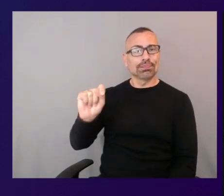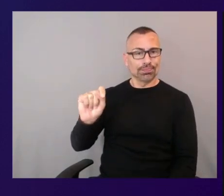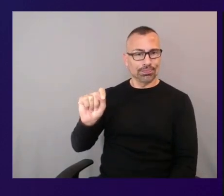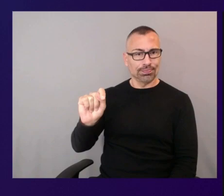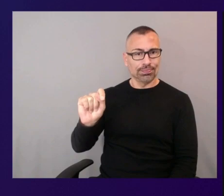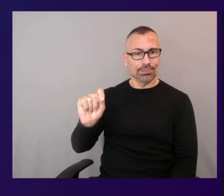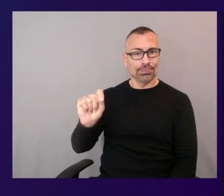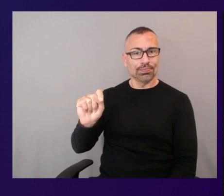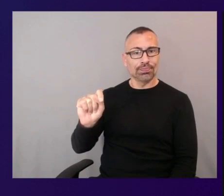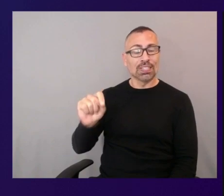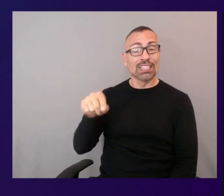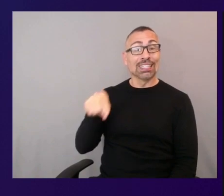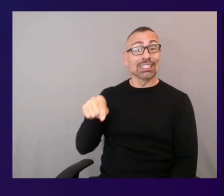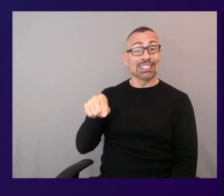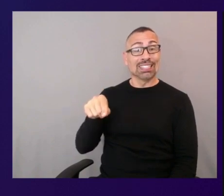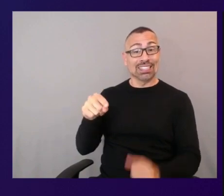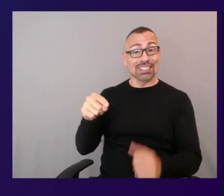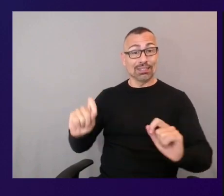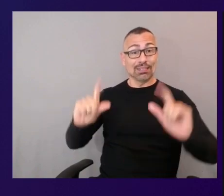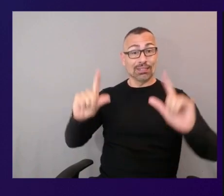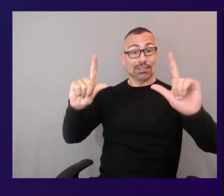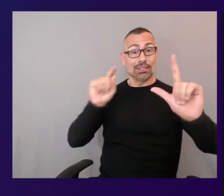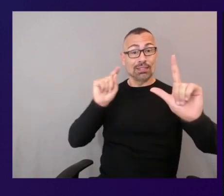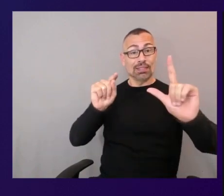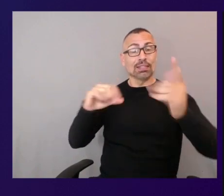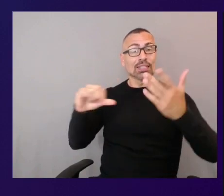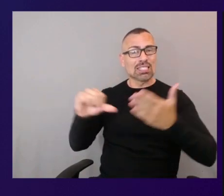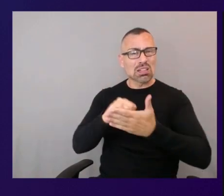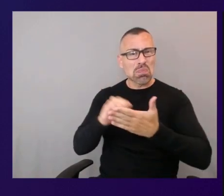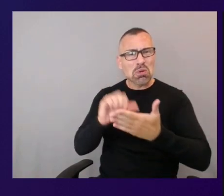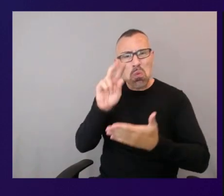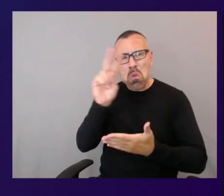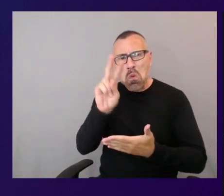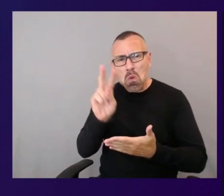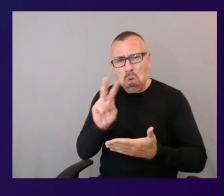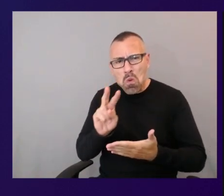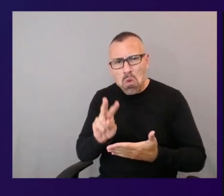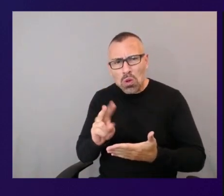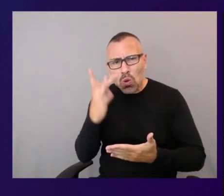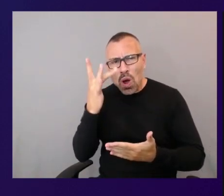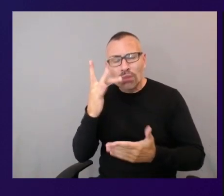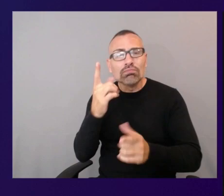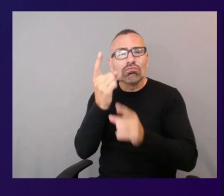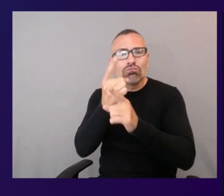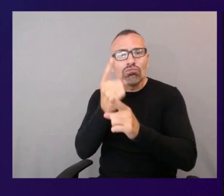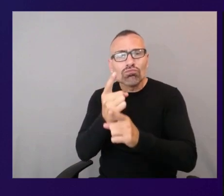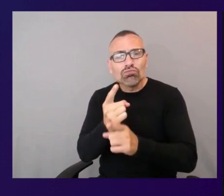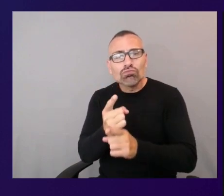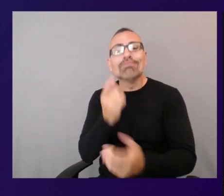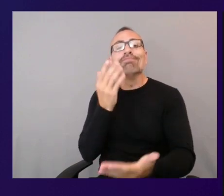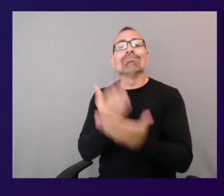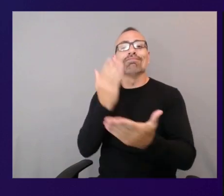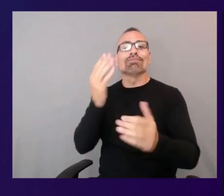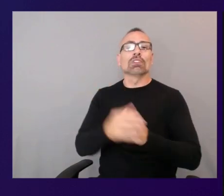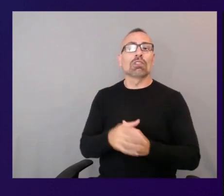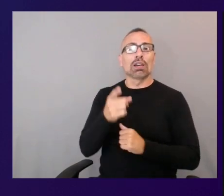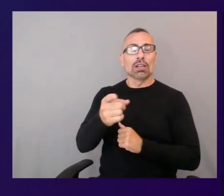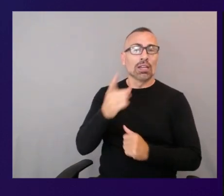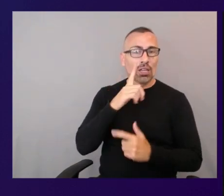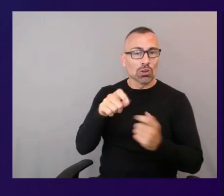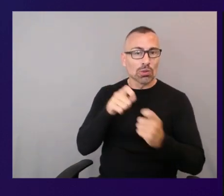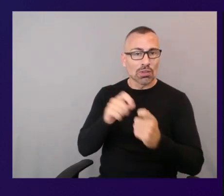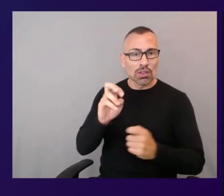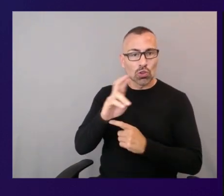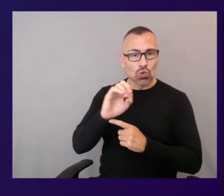this will be the page where you verify everything that you said is correct so it'll specify the template url that you put in there and this is the cost optimizer